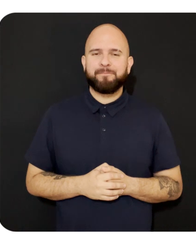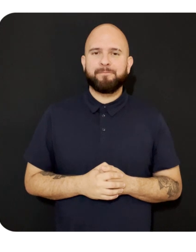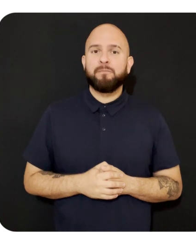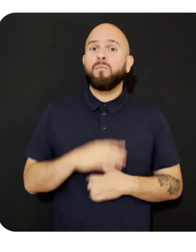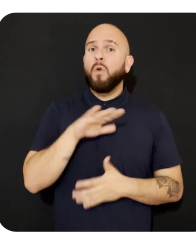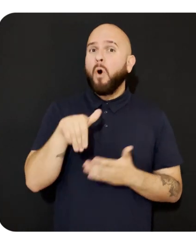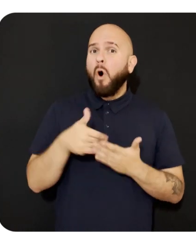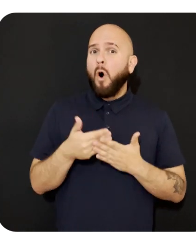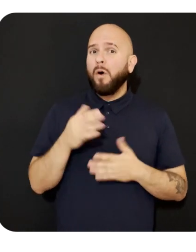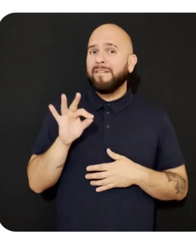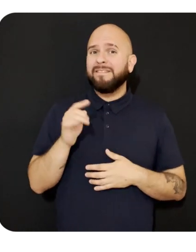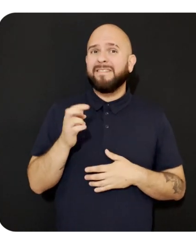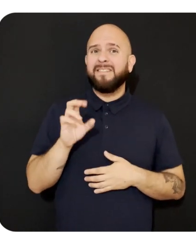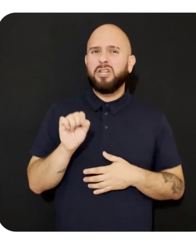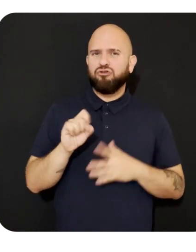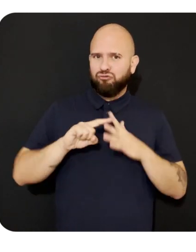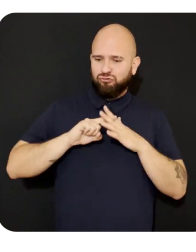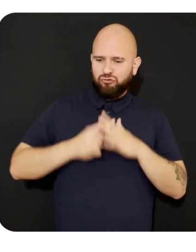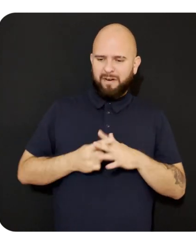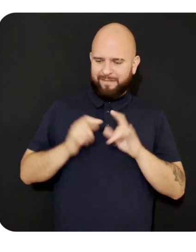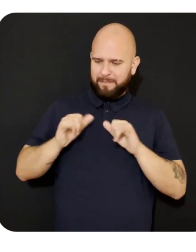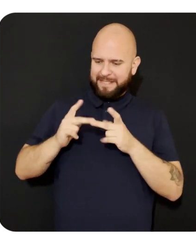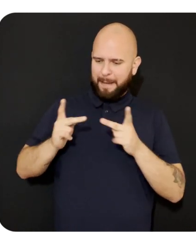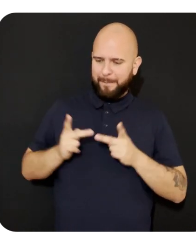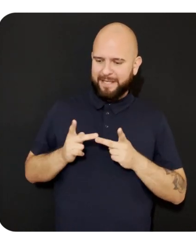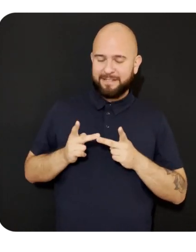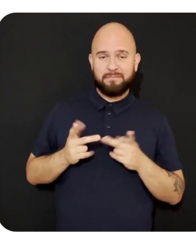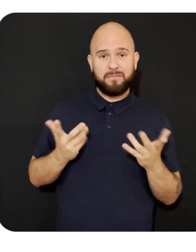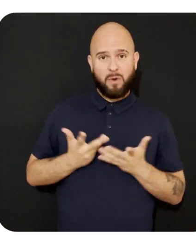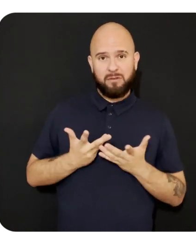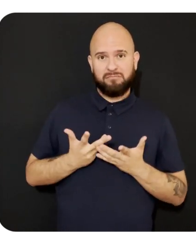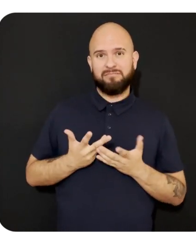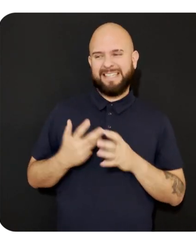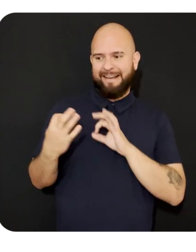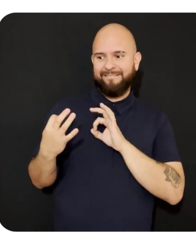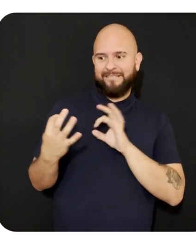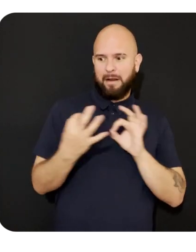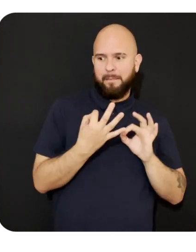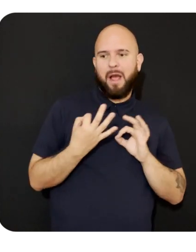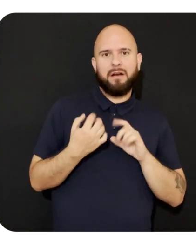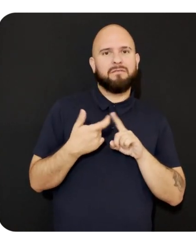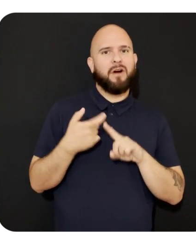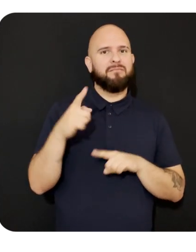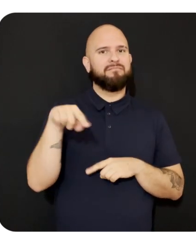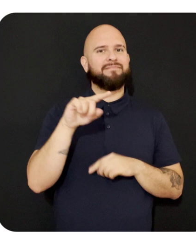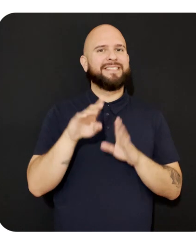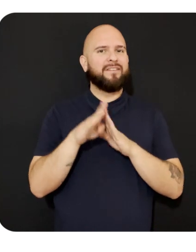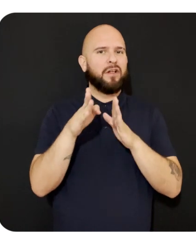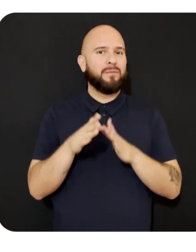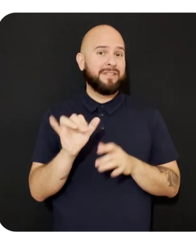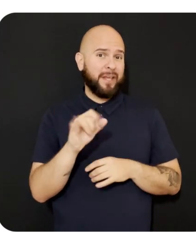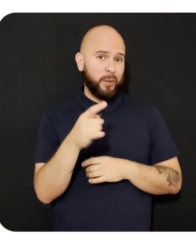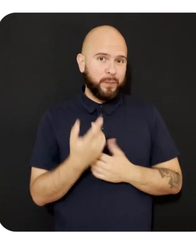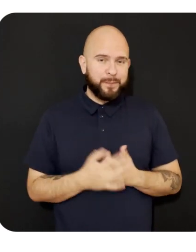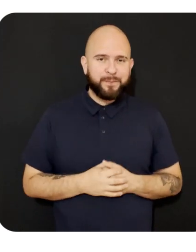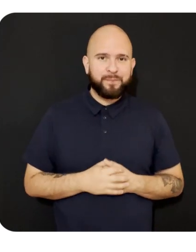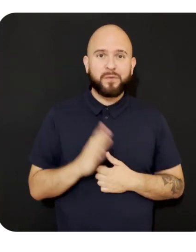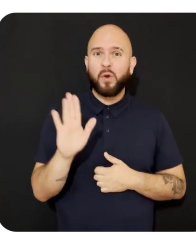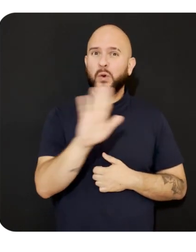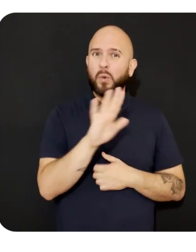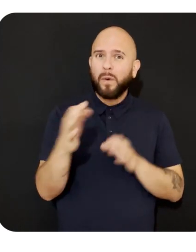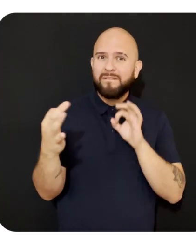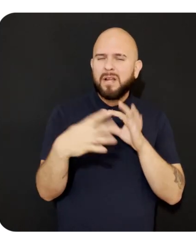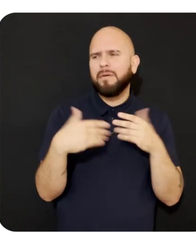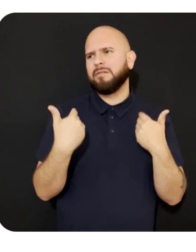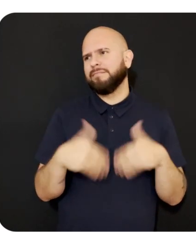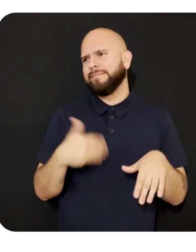these features started from the same place, and that's from feedback from developers like you. Your feedback is a gift,